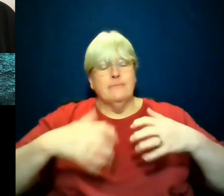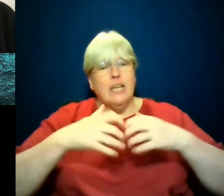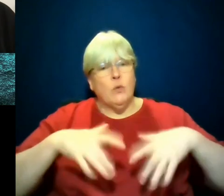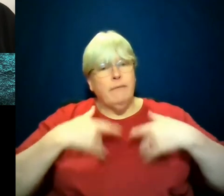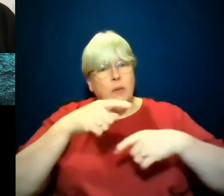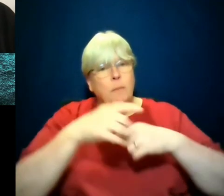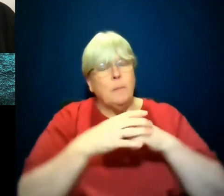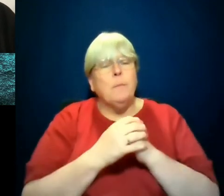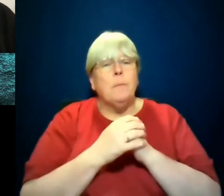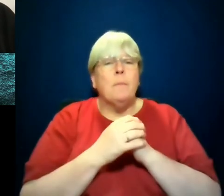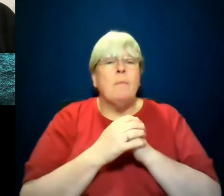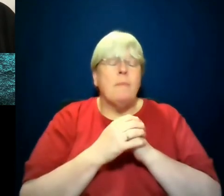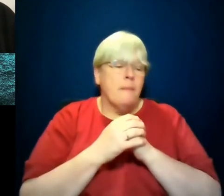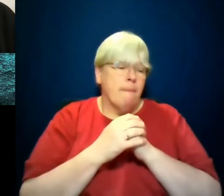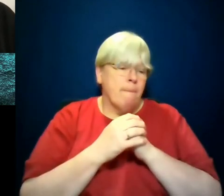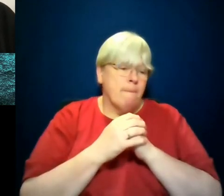Um,